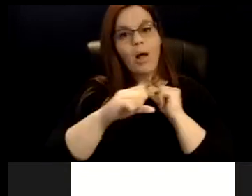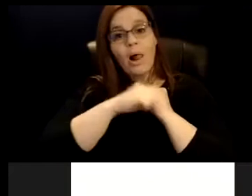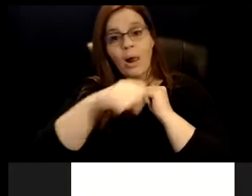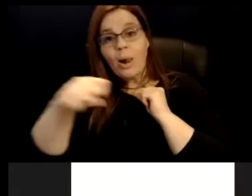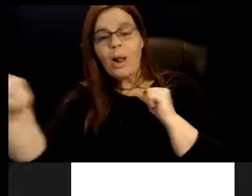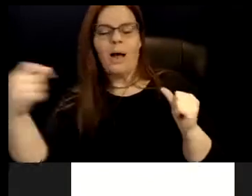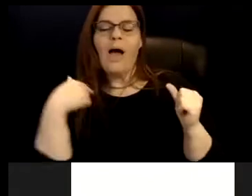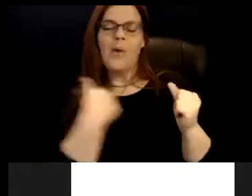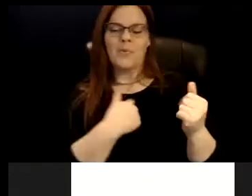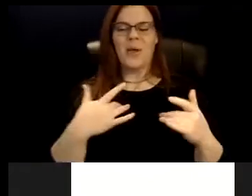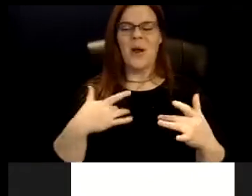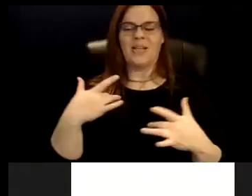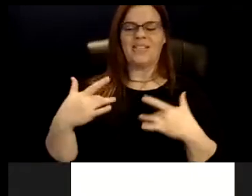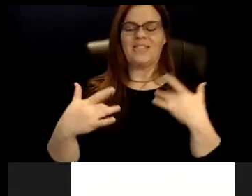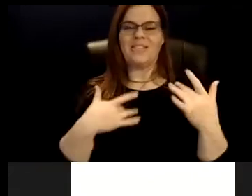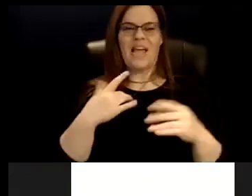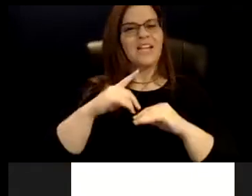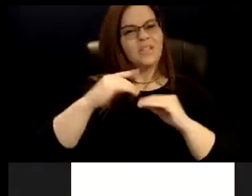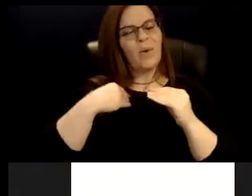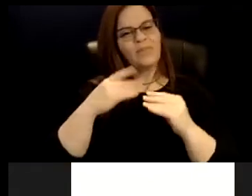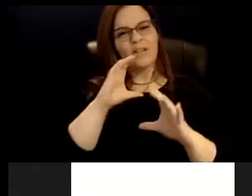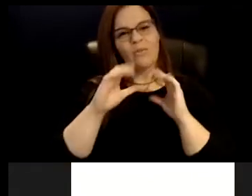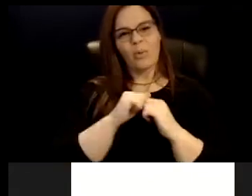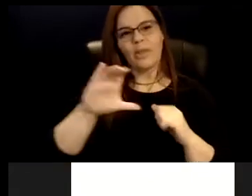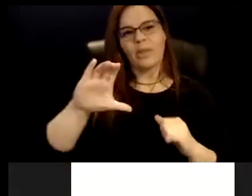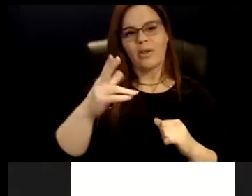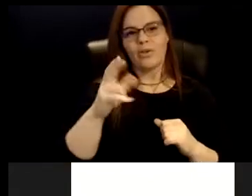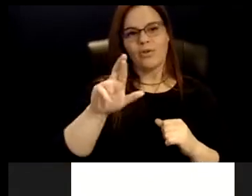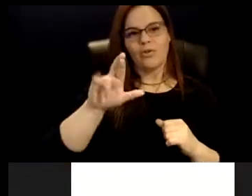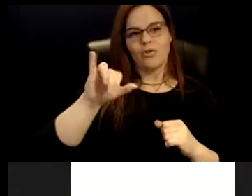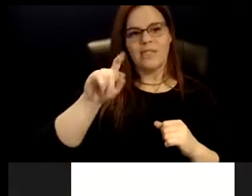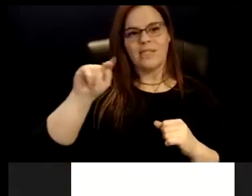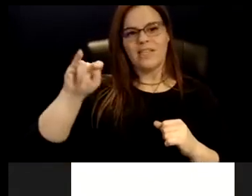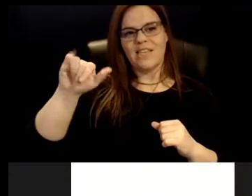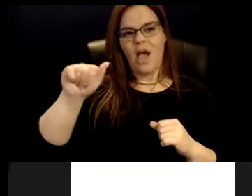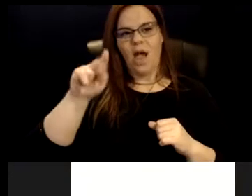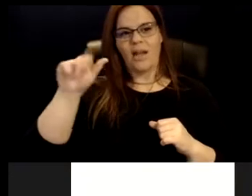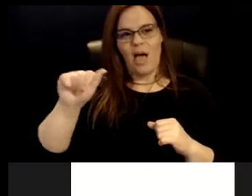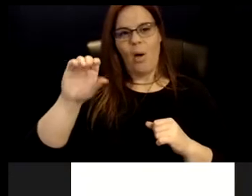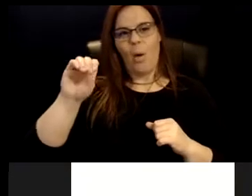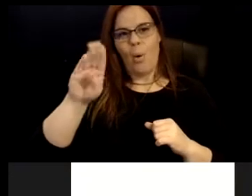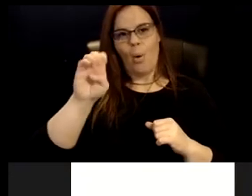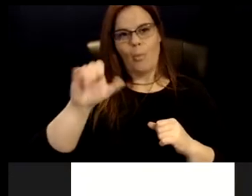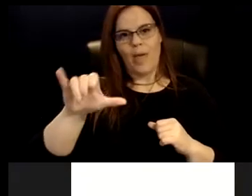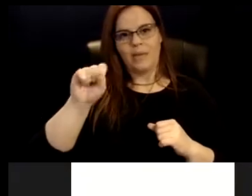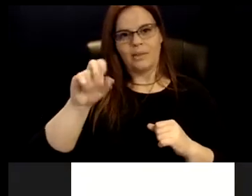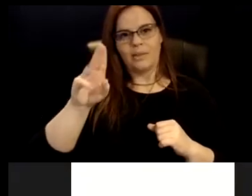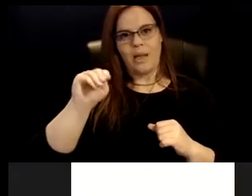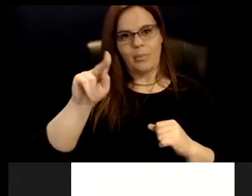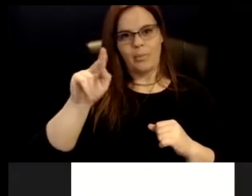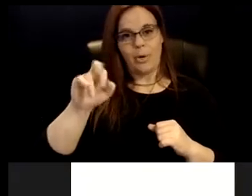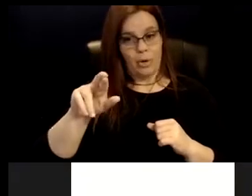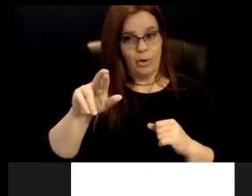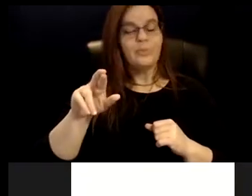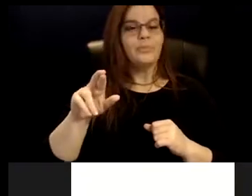conversation with Christiana Obey Sumner, and we are so thankful that each of you have joined us tonight. So Kimberly, do you want to